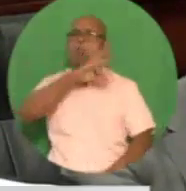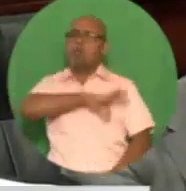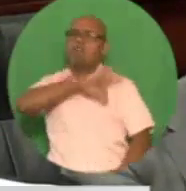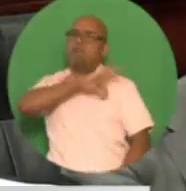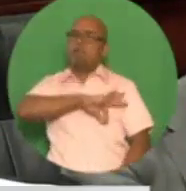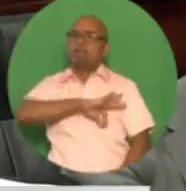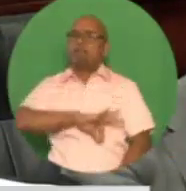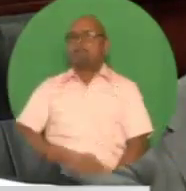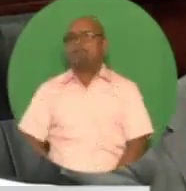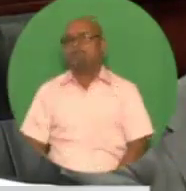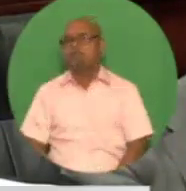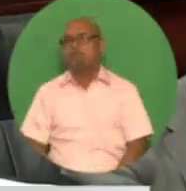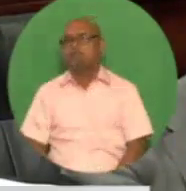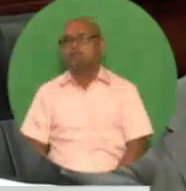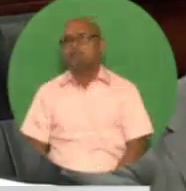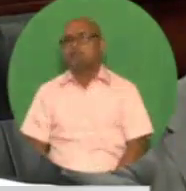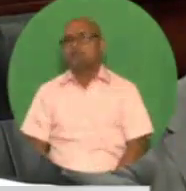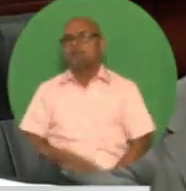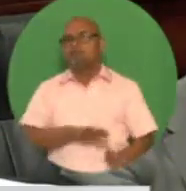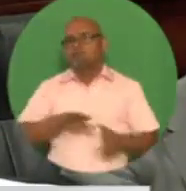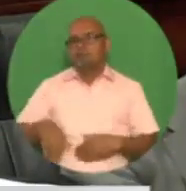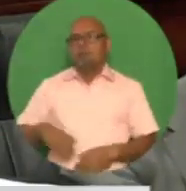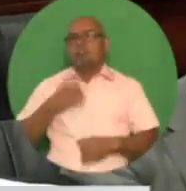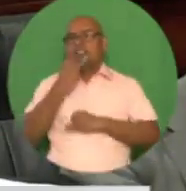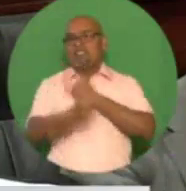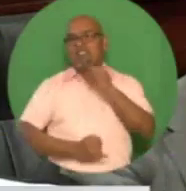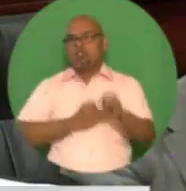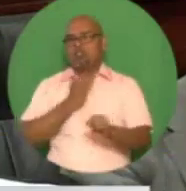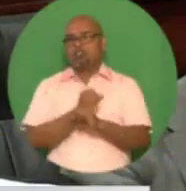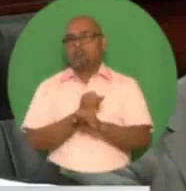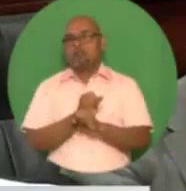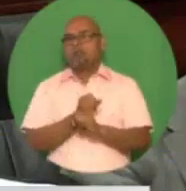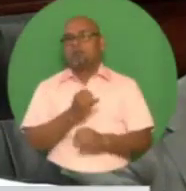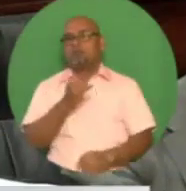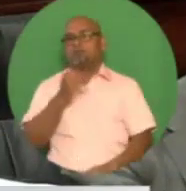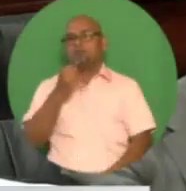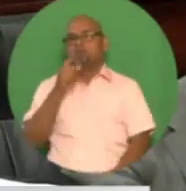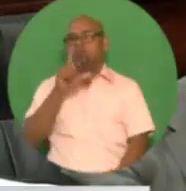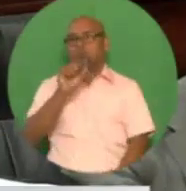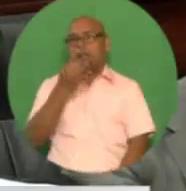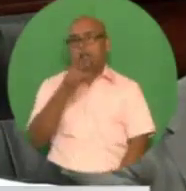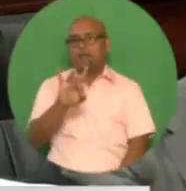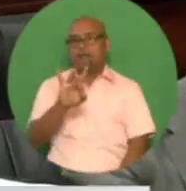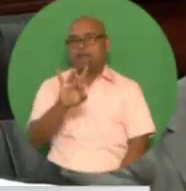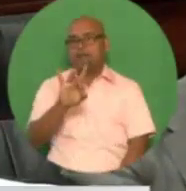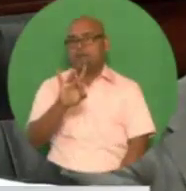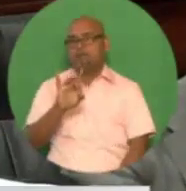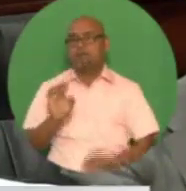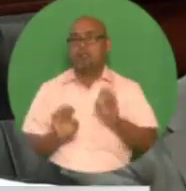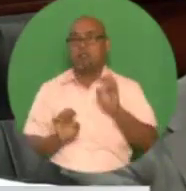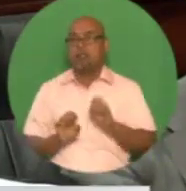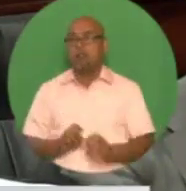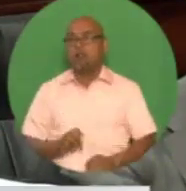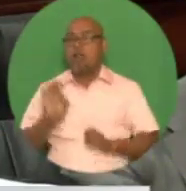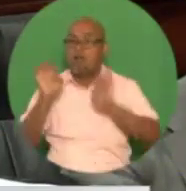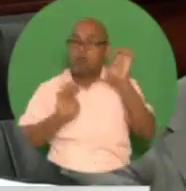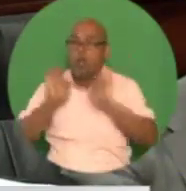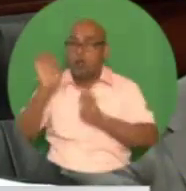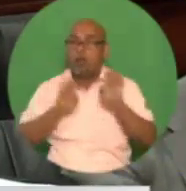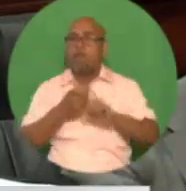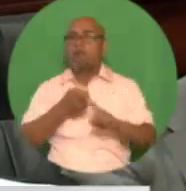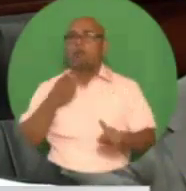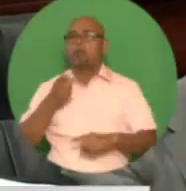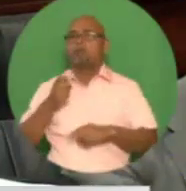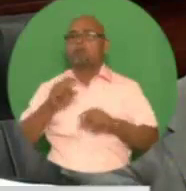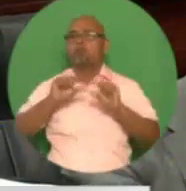Turn now to global ratings. The 2018 assessment of the Trinidad and Tobago economy by S&P Global Ratings, the